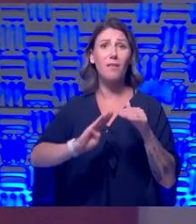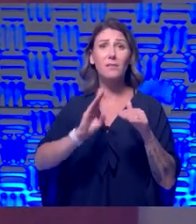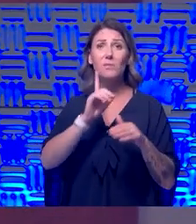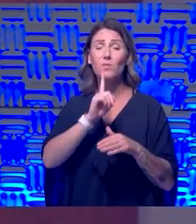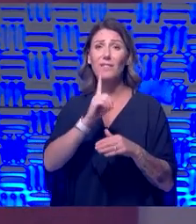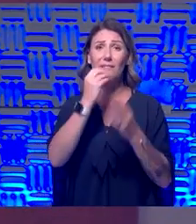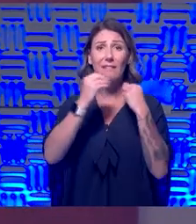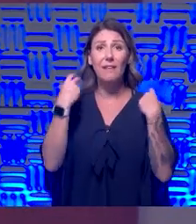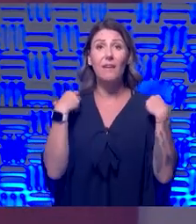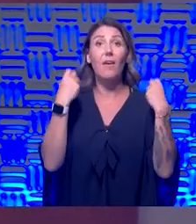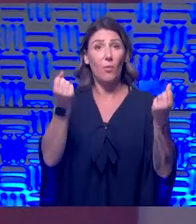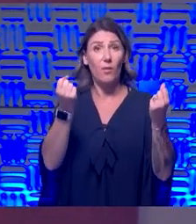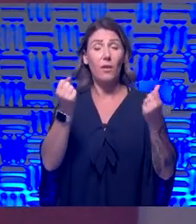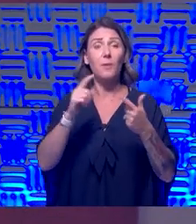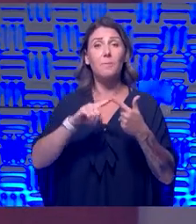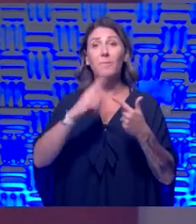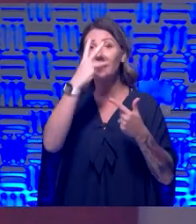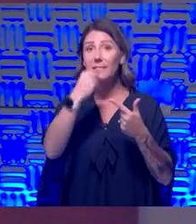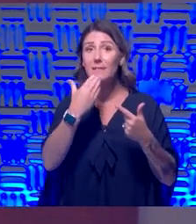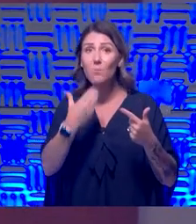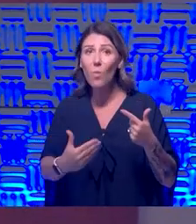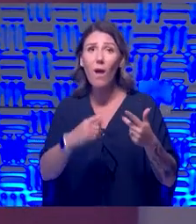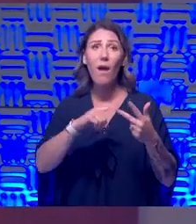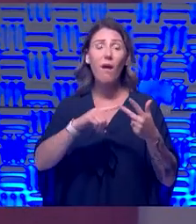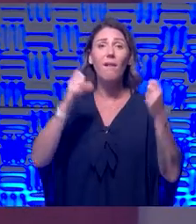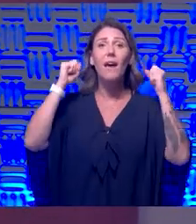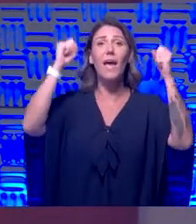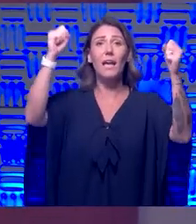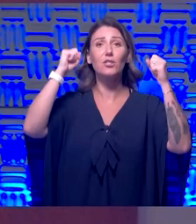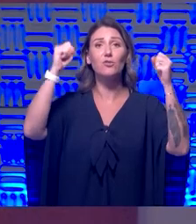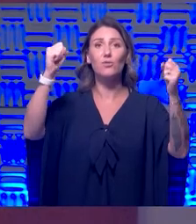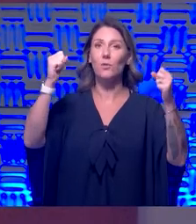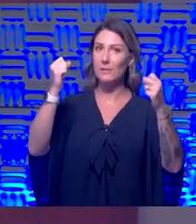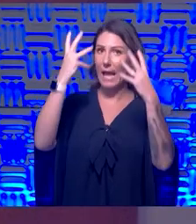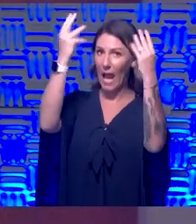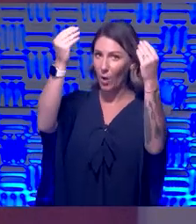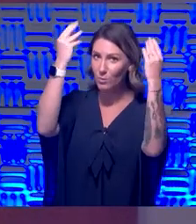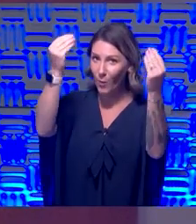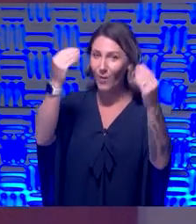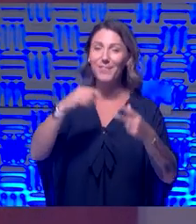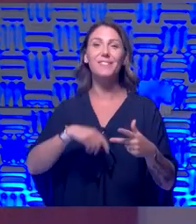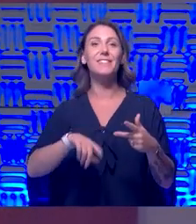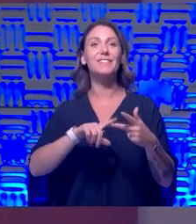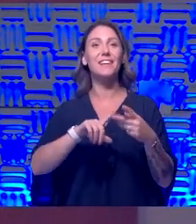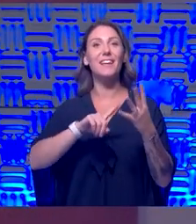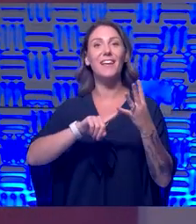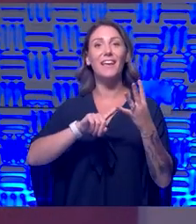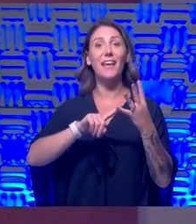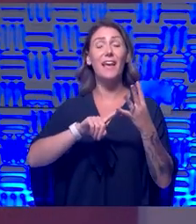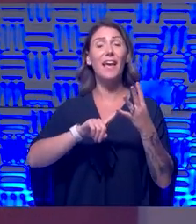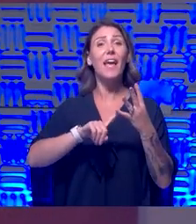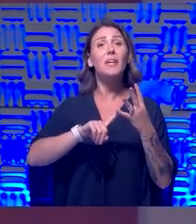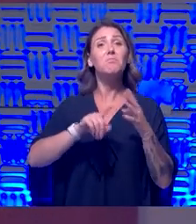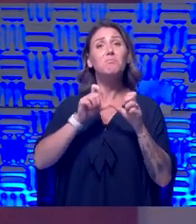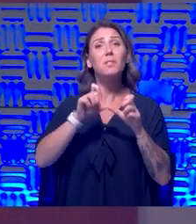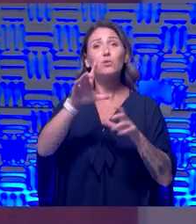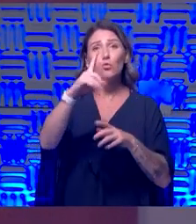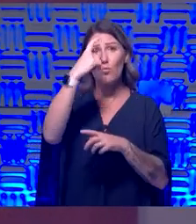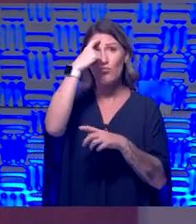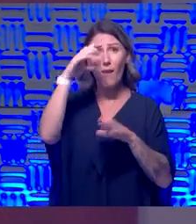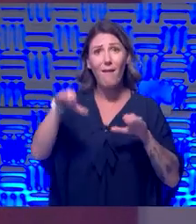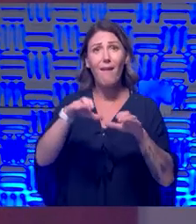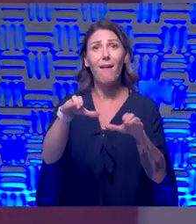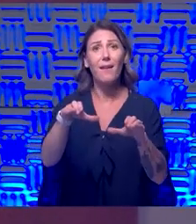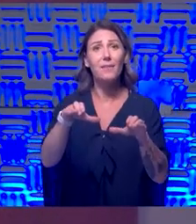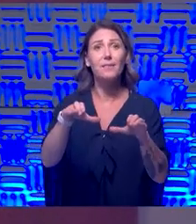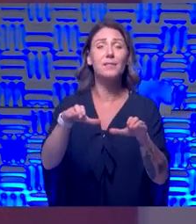eat healthy, sleep well, exercise outdoors, and keep your brain active and, you know,